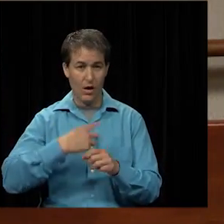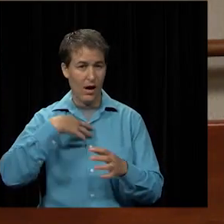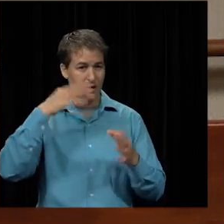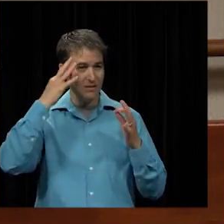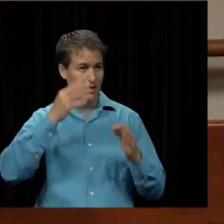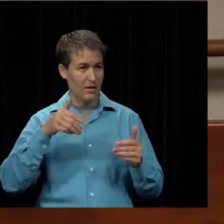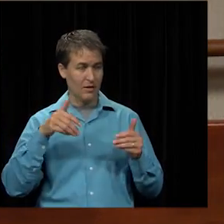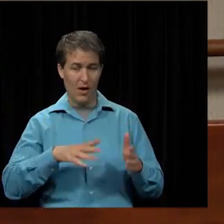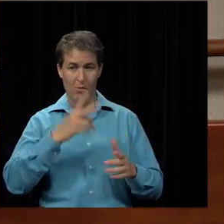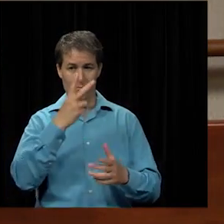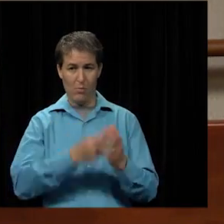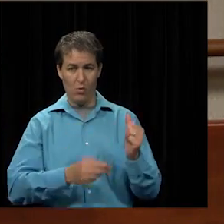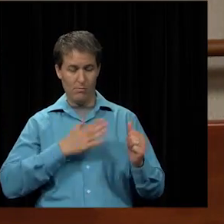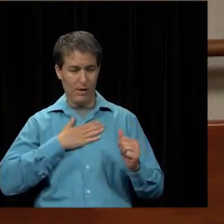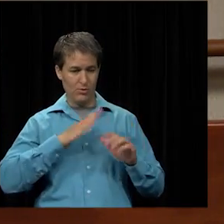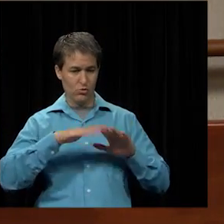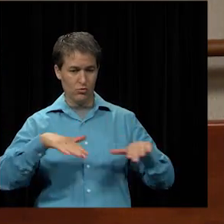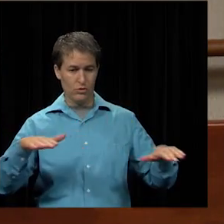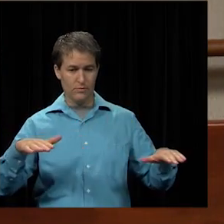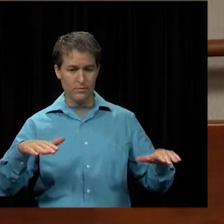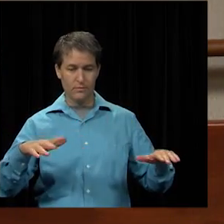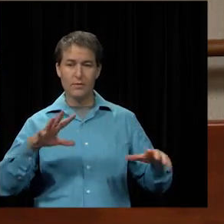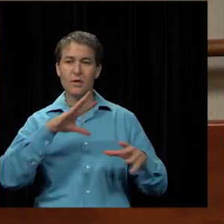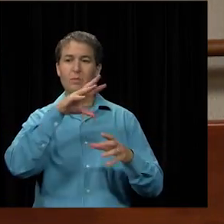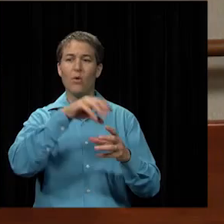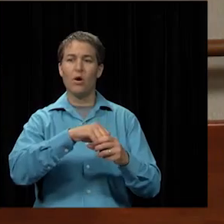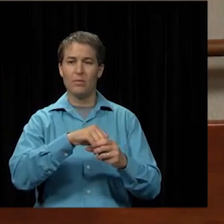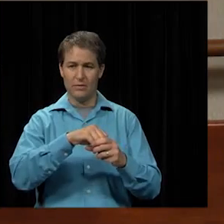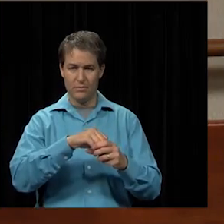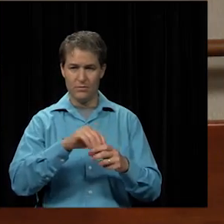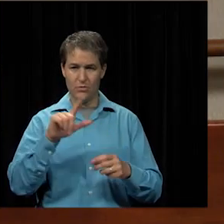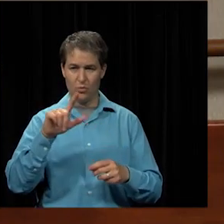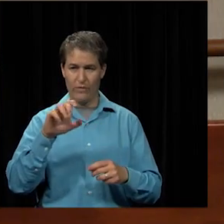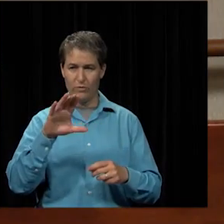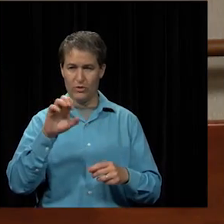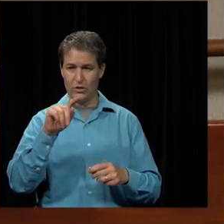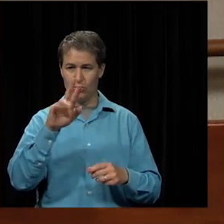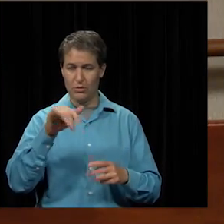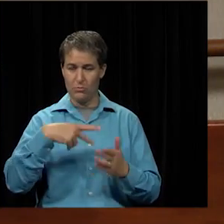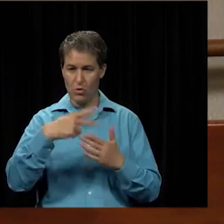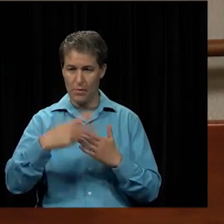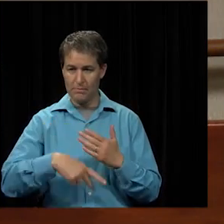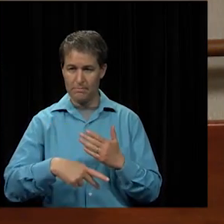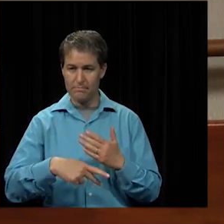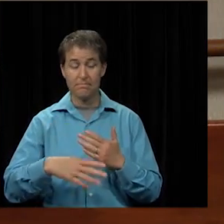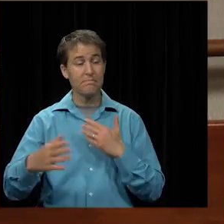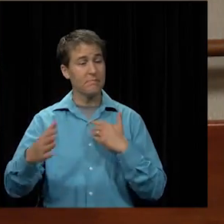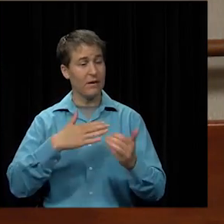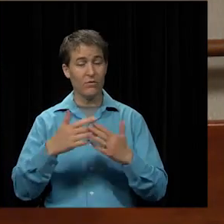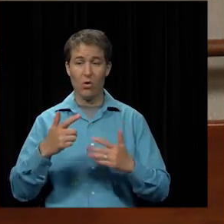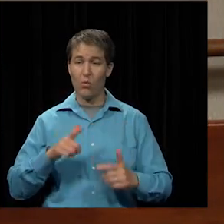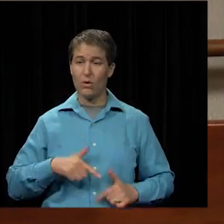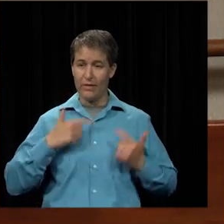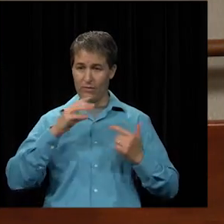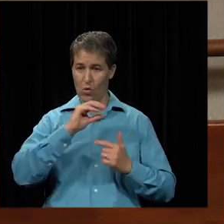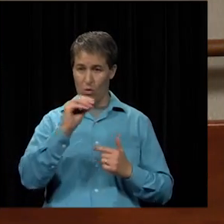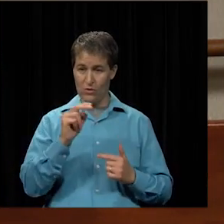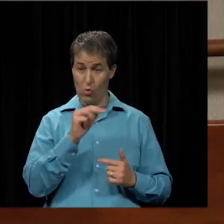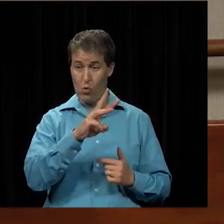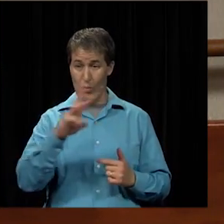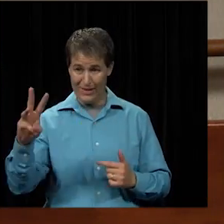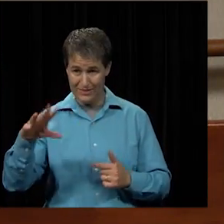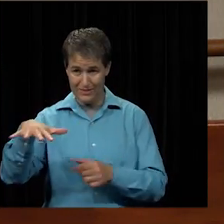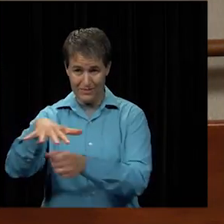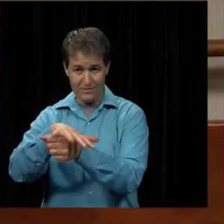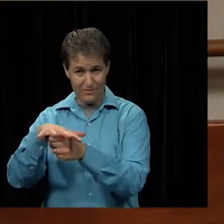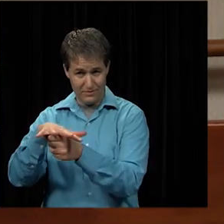to let both of my children participate in the 21st century programs, even though we reside in the Olathe Northwest District.